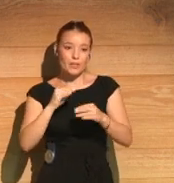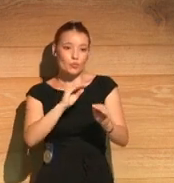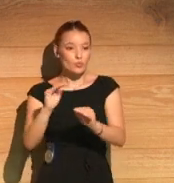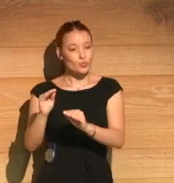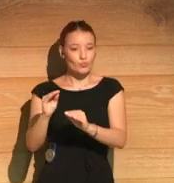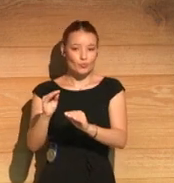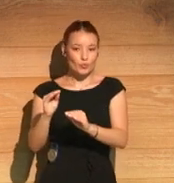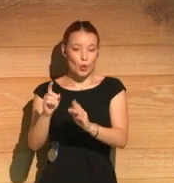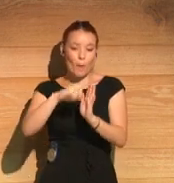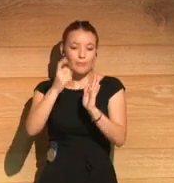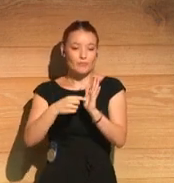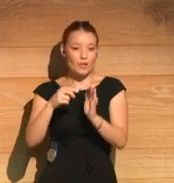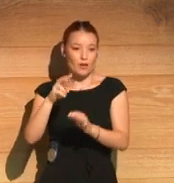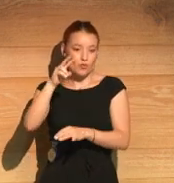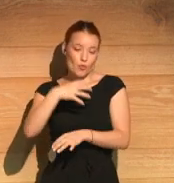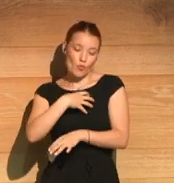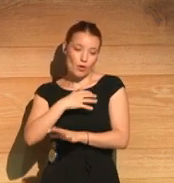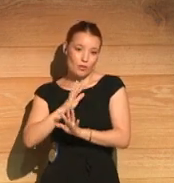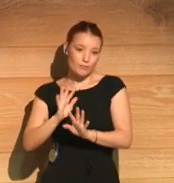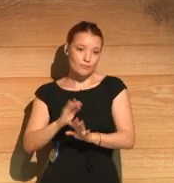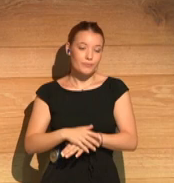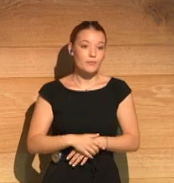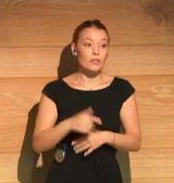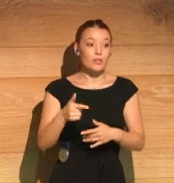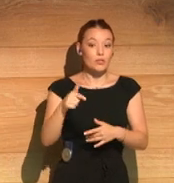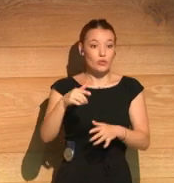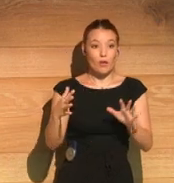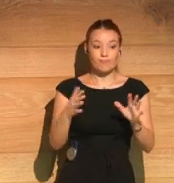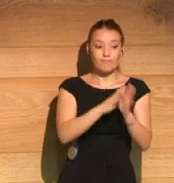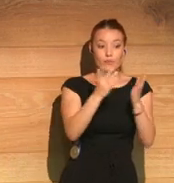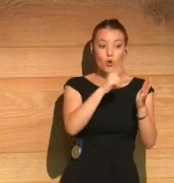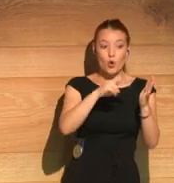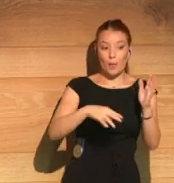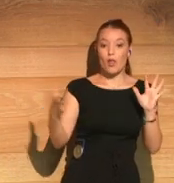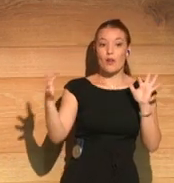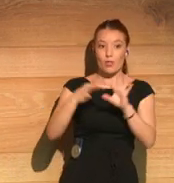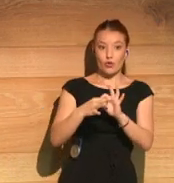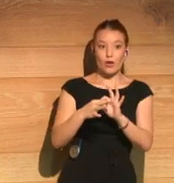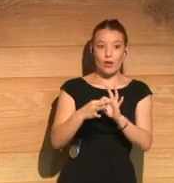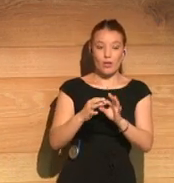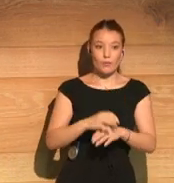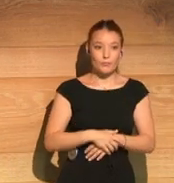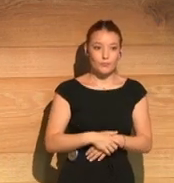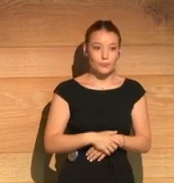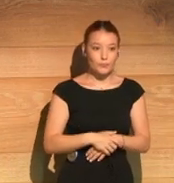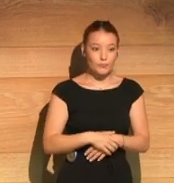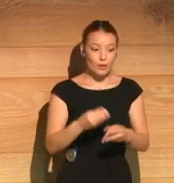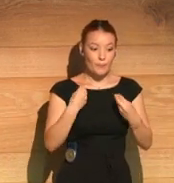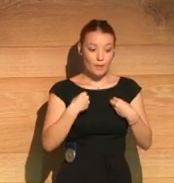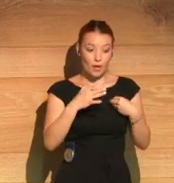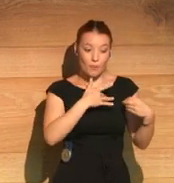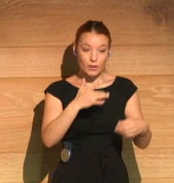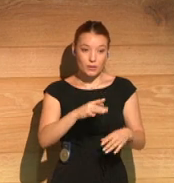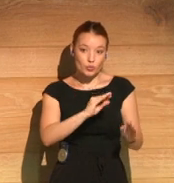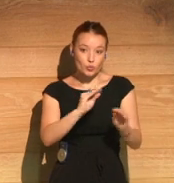so much of the Hearts Invisible Furies, Cyril's romantic life takes place in the dark, in, you know,